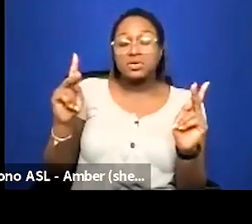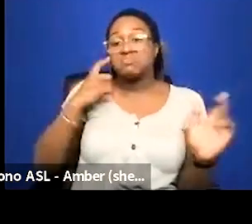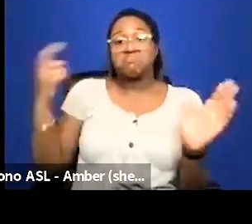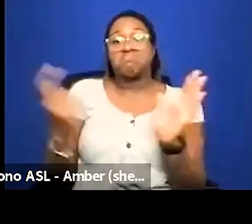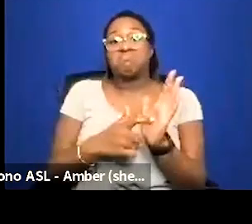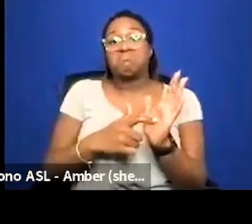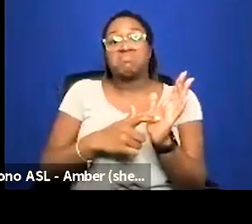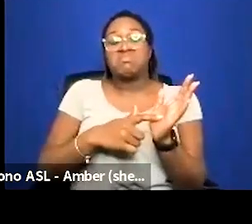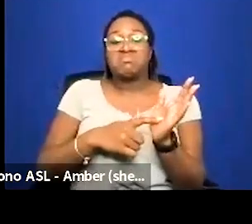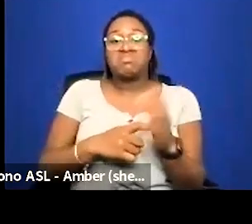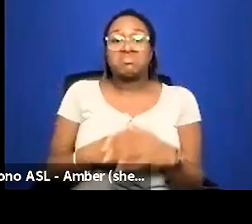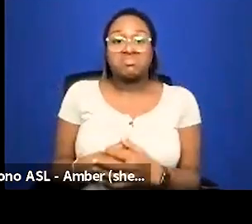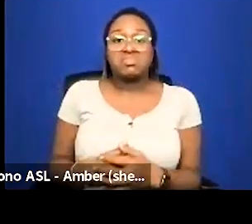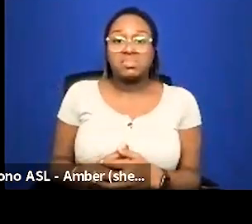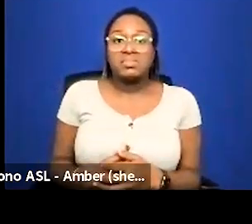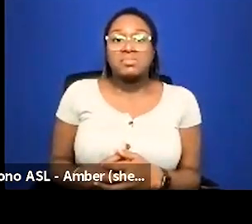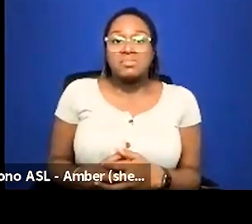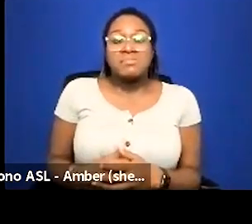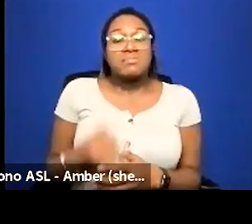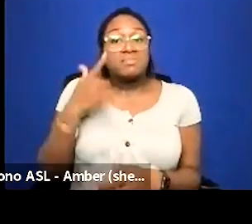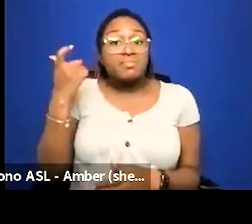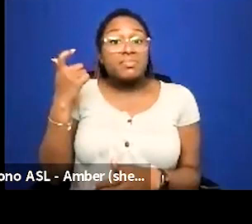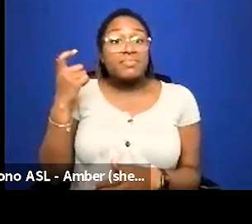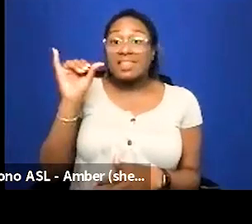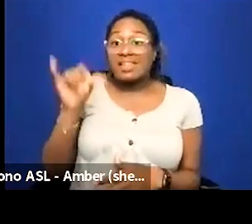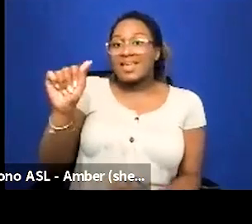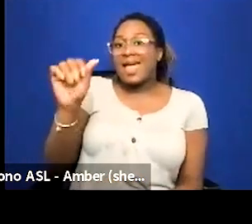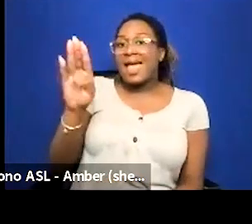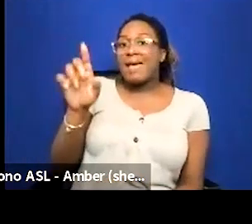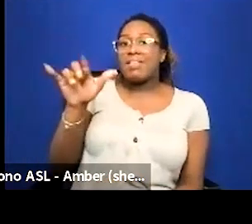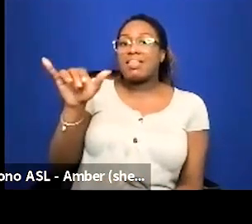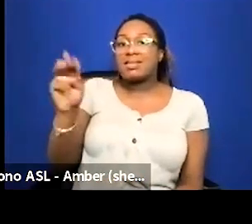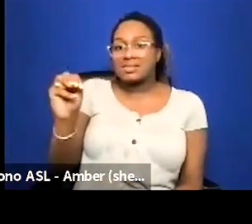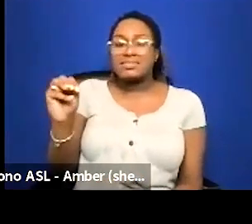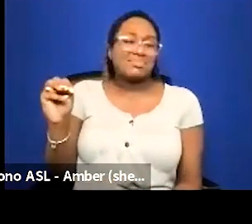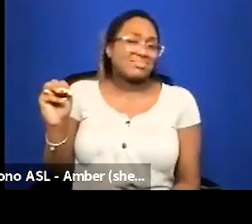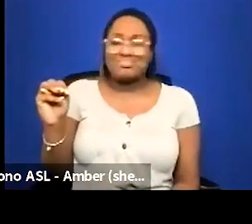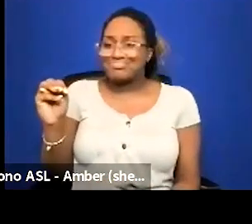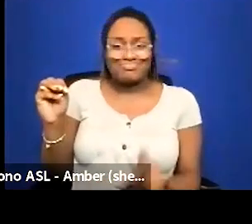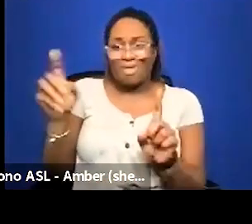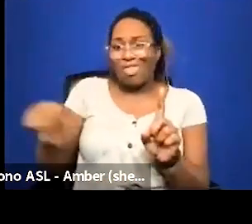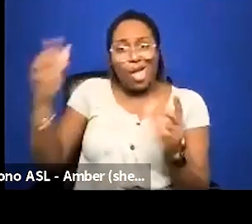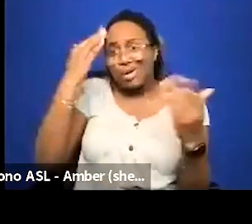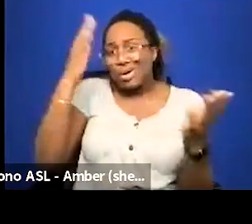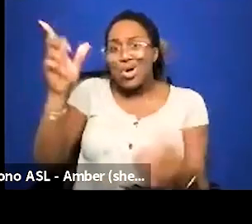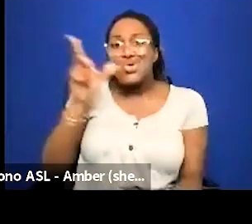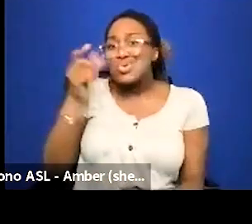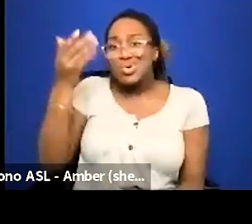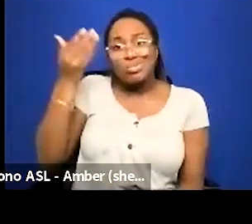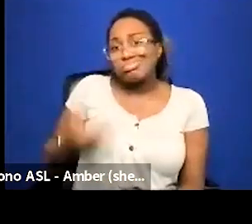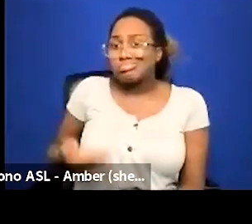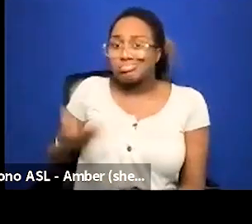because it's perceived as ableist and a lot of times they didn't know who they were talking to because if they'd have known it was me